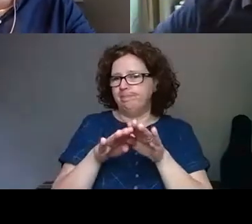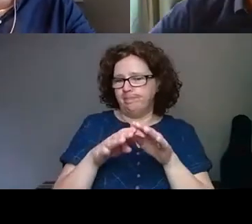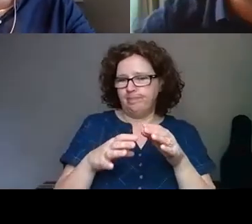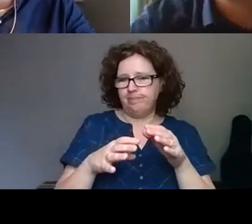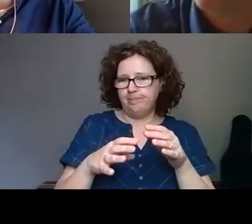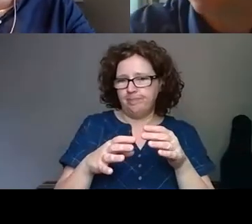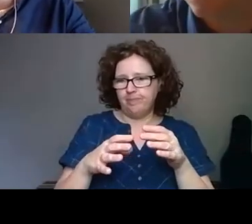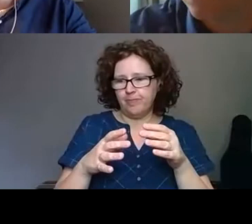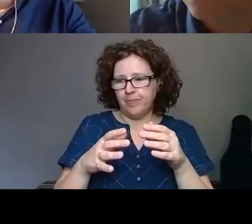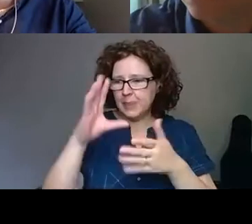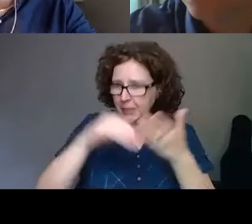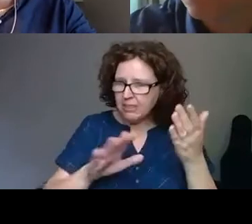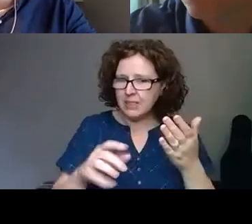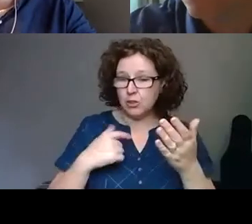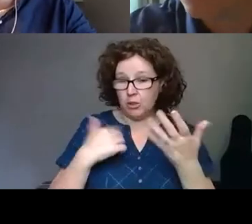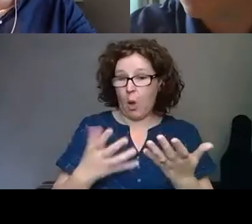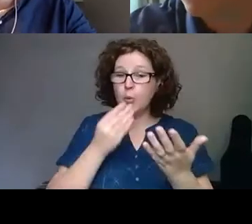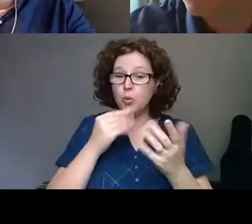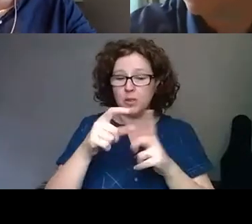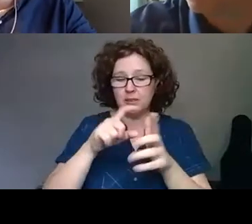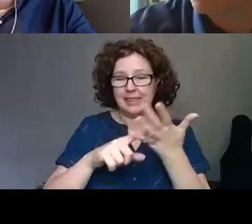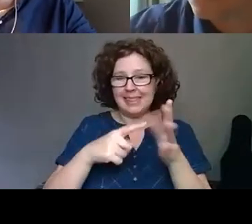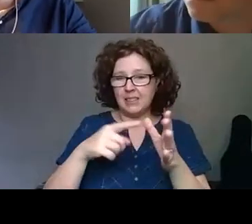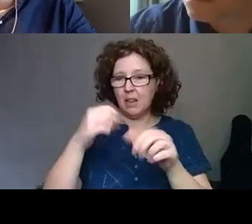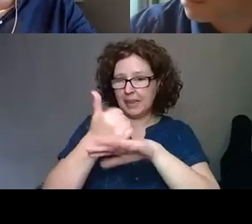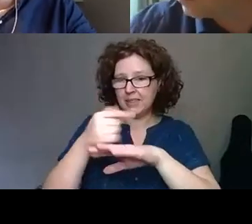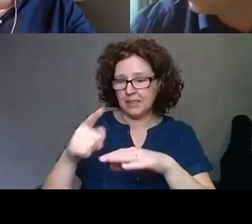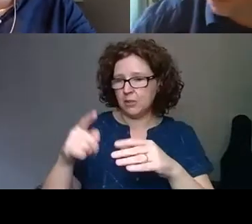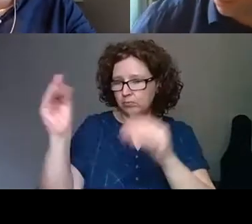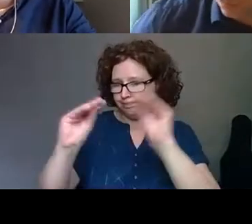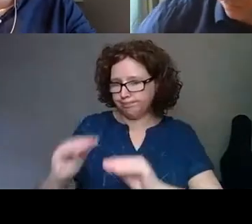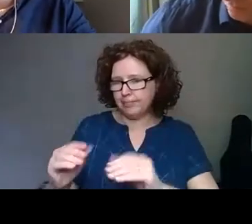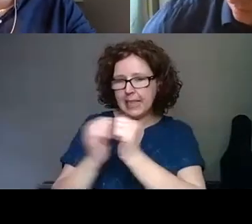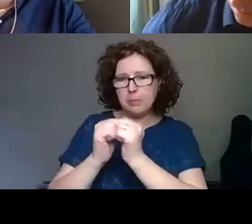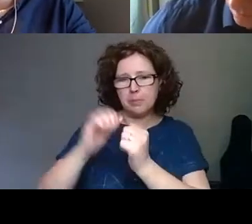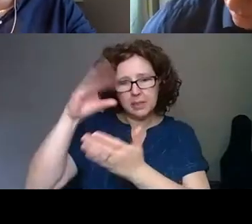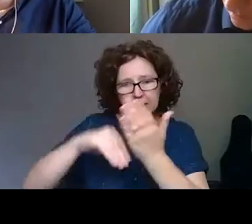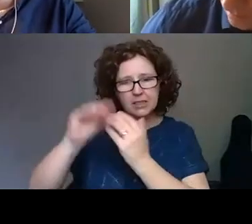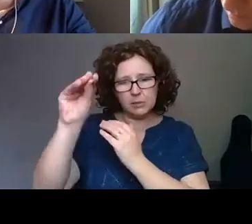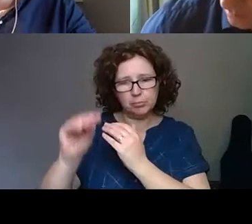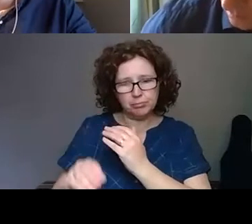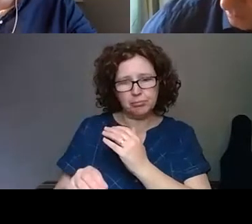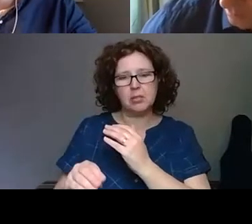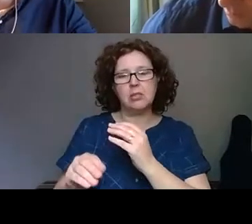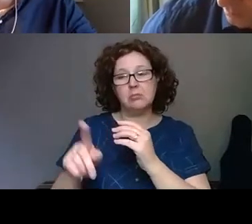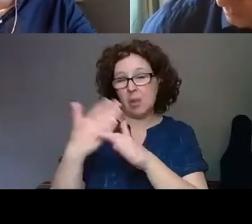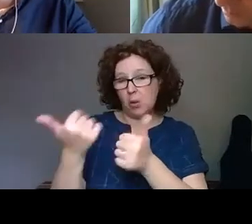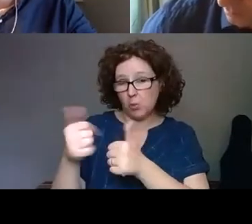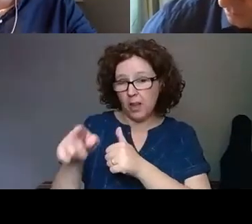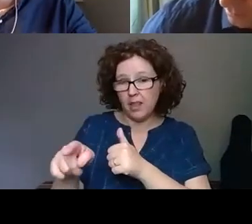records of our research trajectories, networks, and to make behind-the-scenes collaboration,